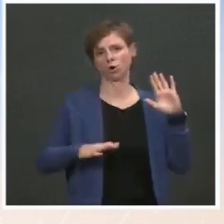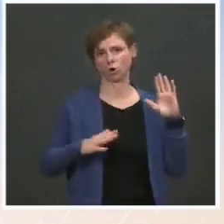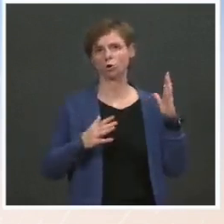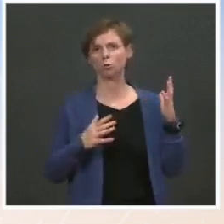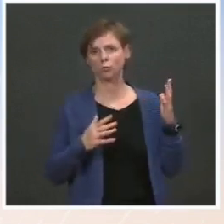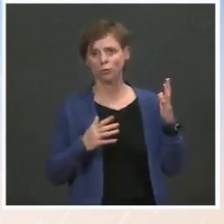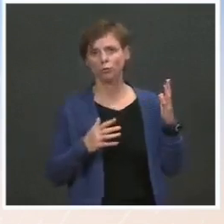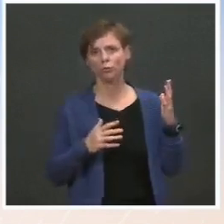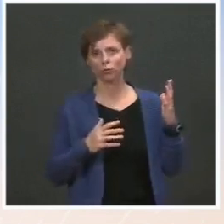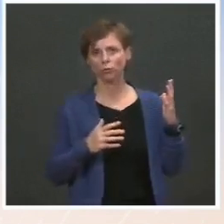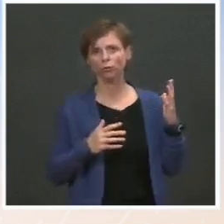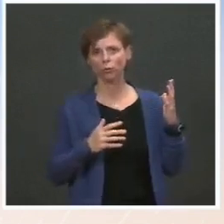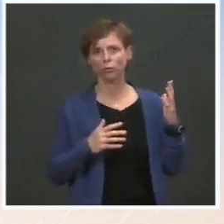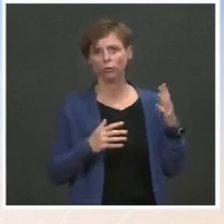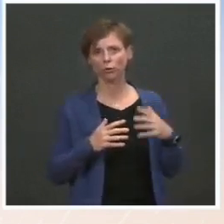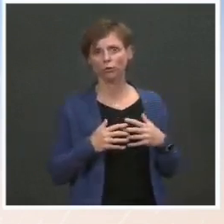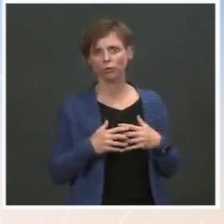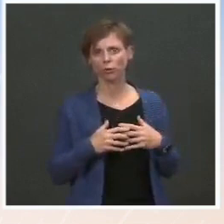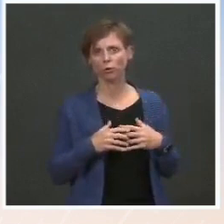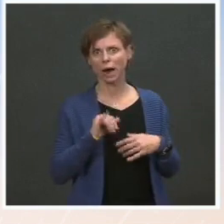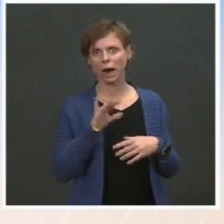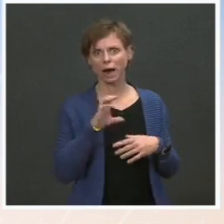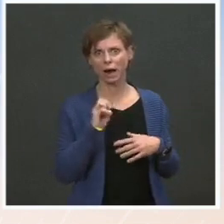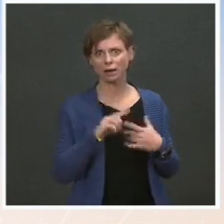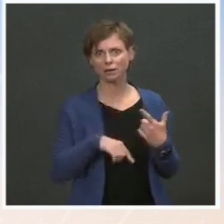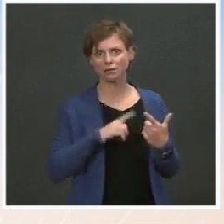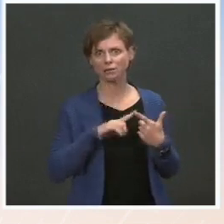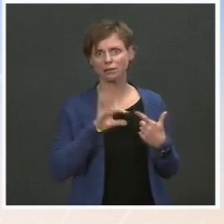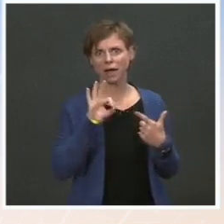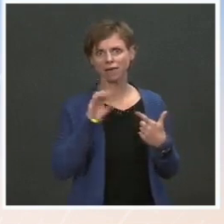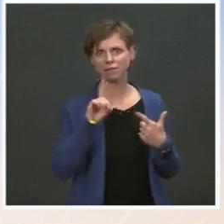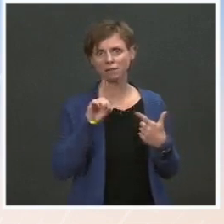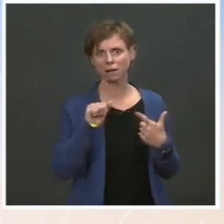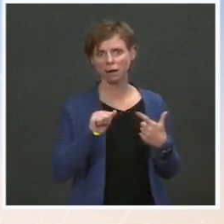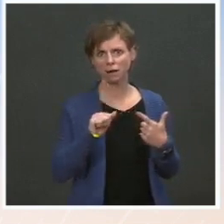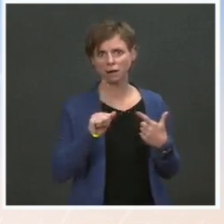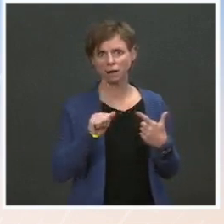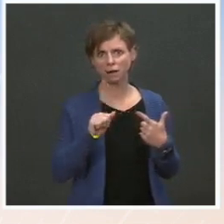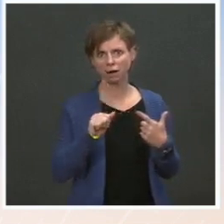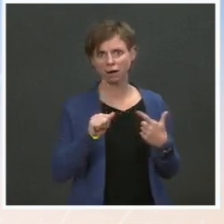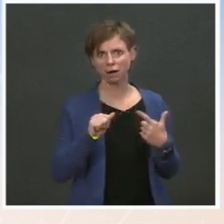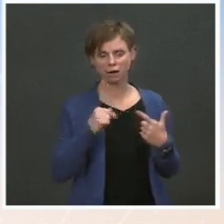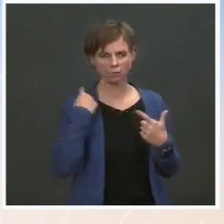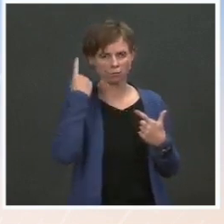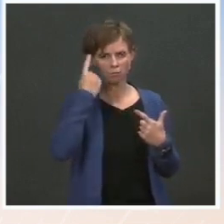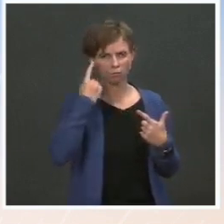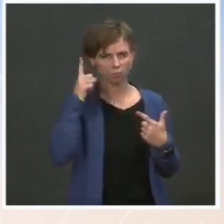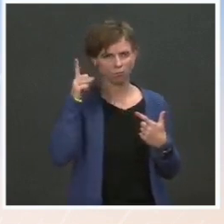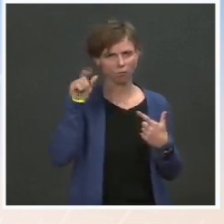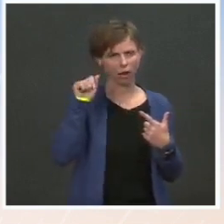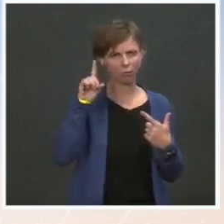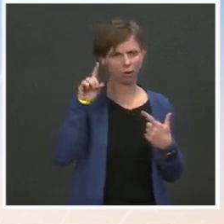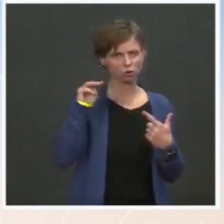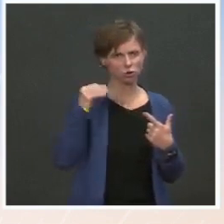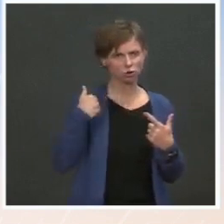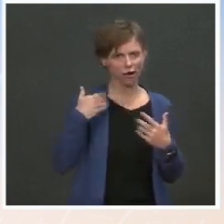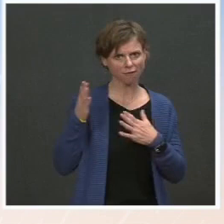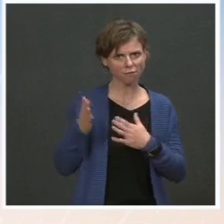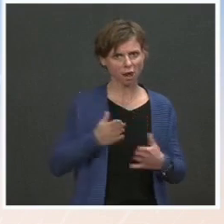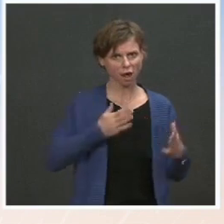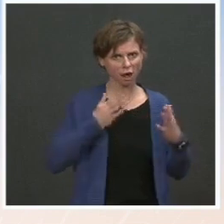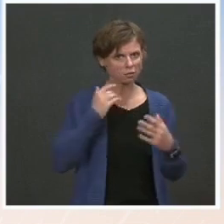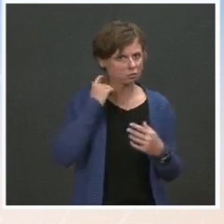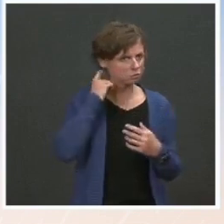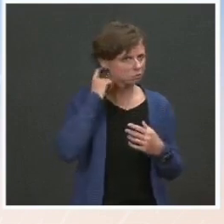now, CDP, ICE, the FDA, during the pandemic. I wonder, does the administration have any plans or timetable for when it